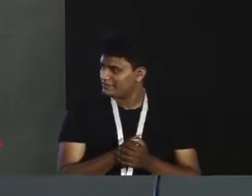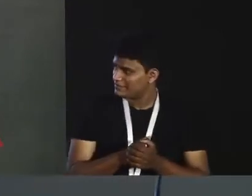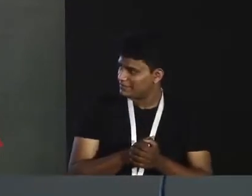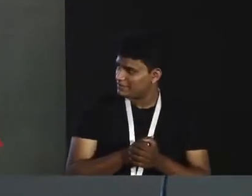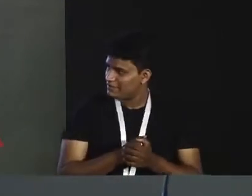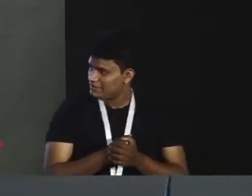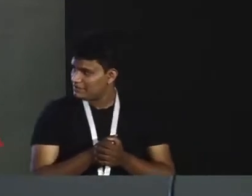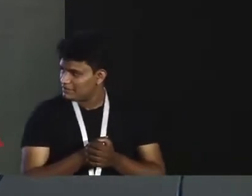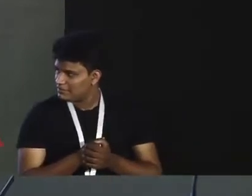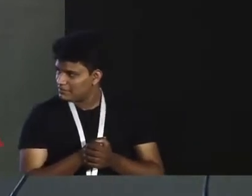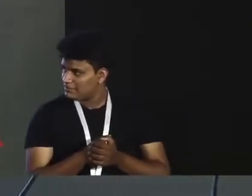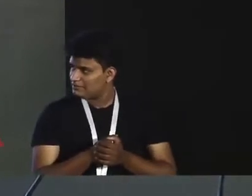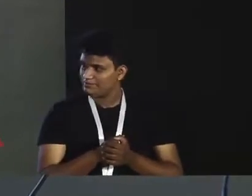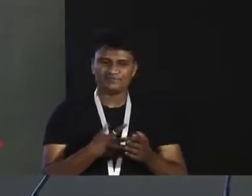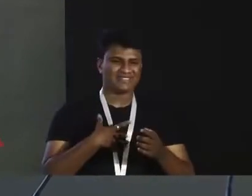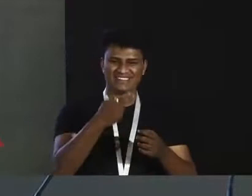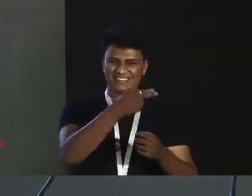have heard of something called synesthesia?